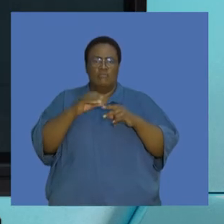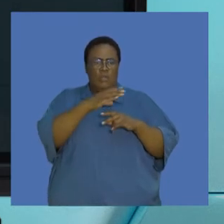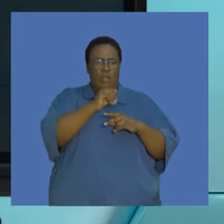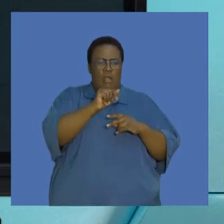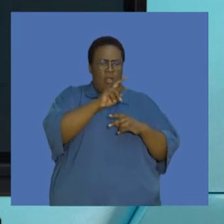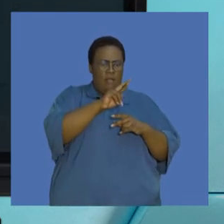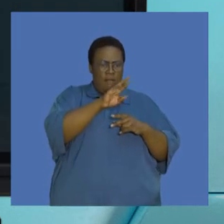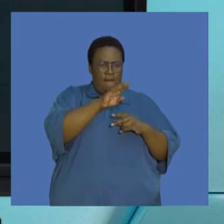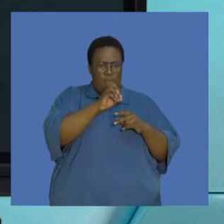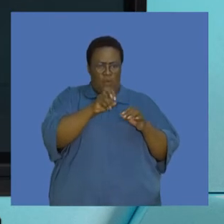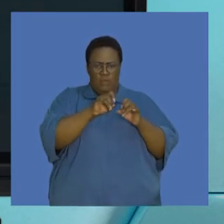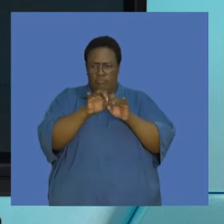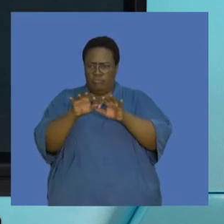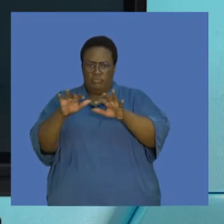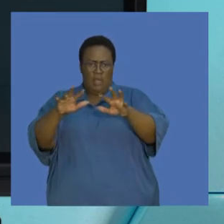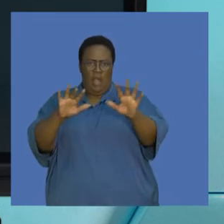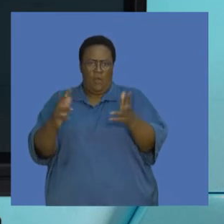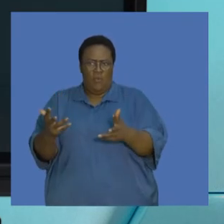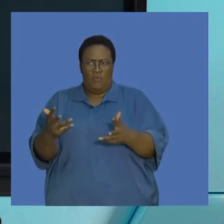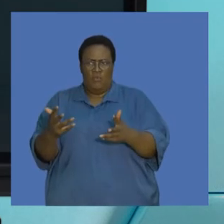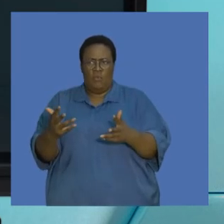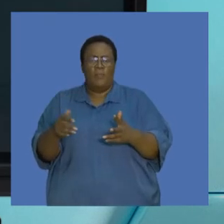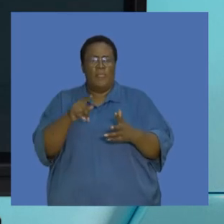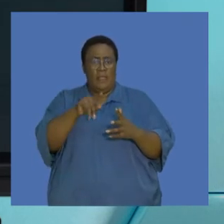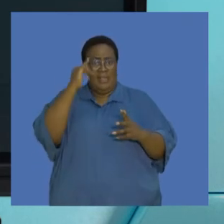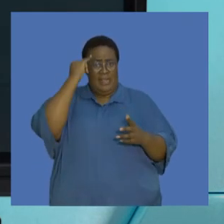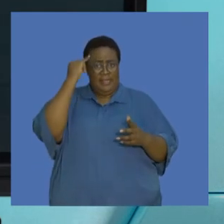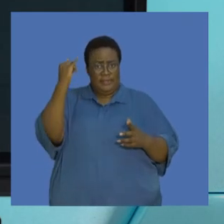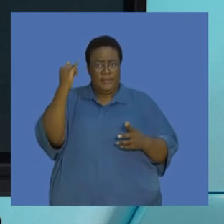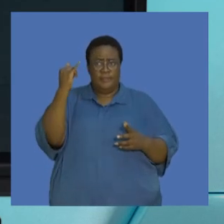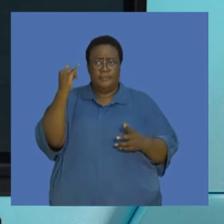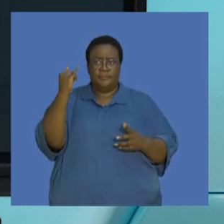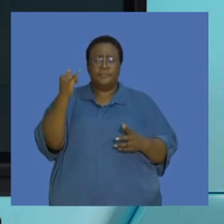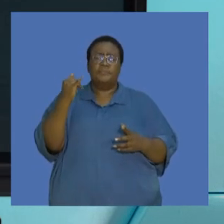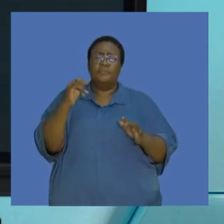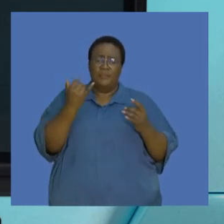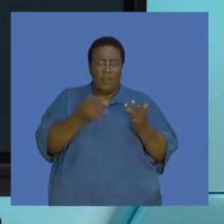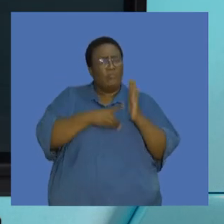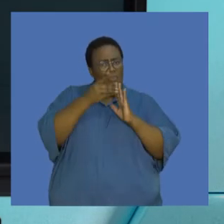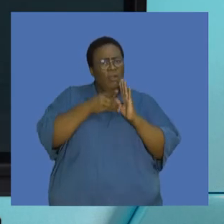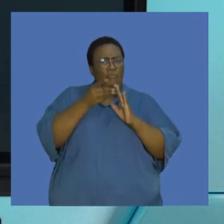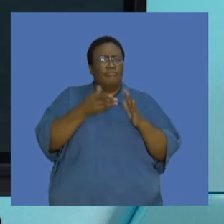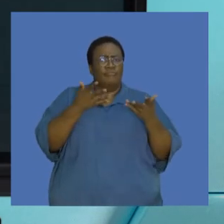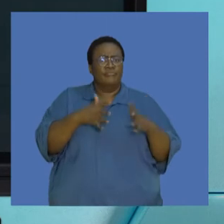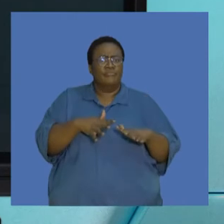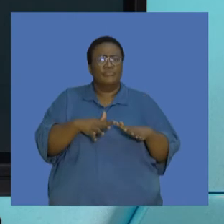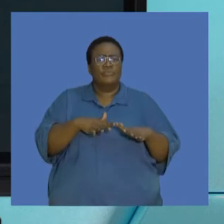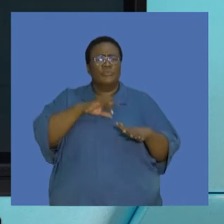the impact that carbon has on the earth. Carbon footprint is a concept that has been developed